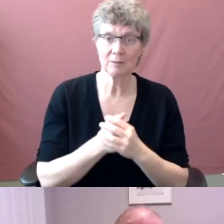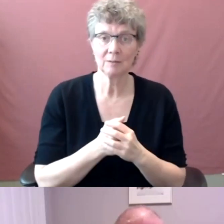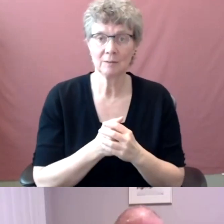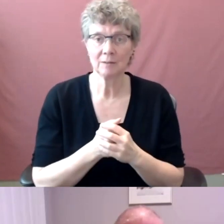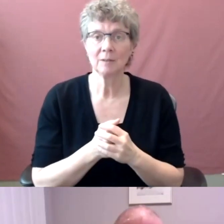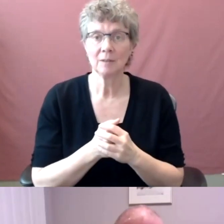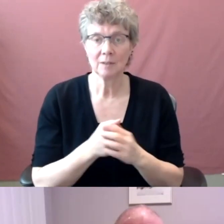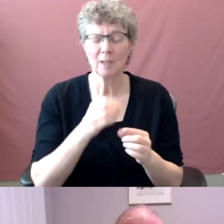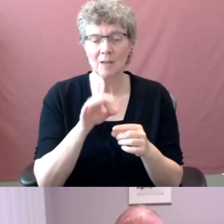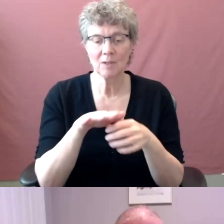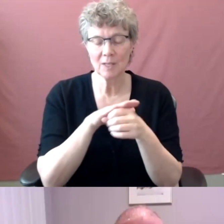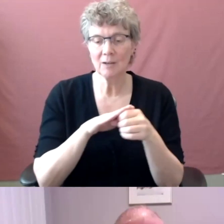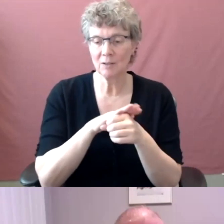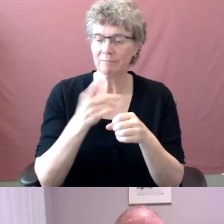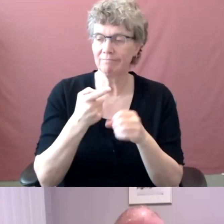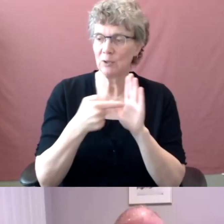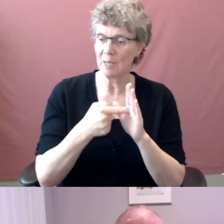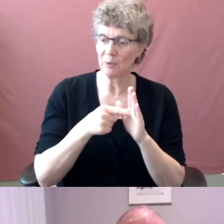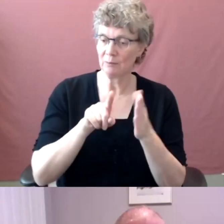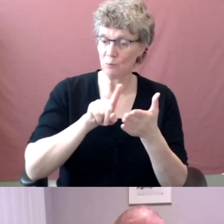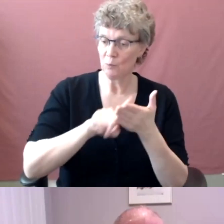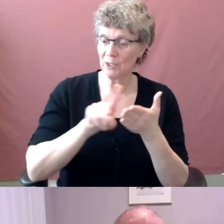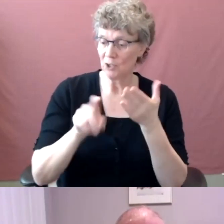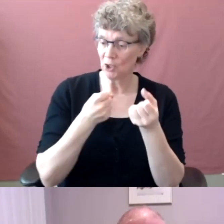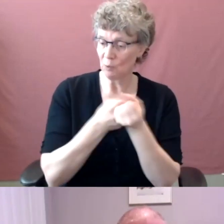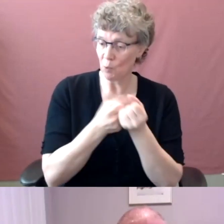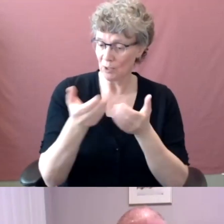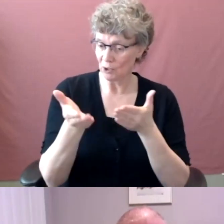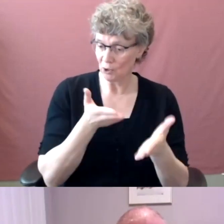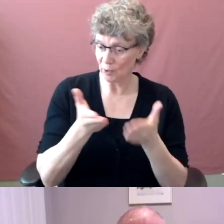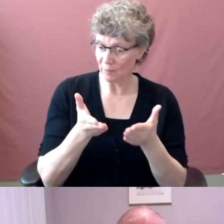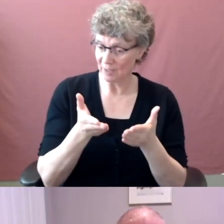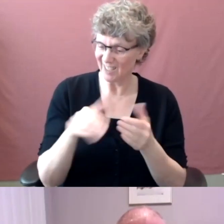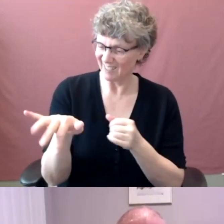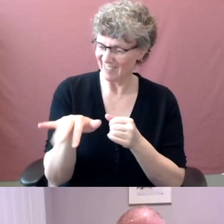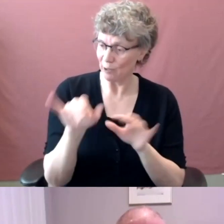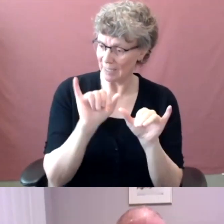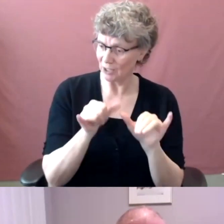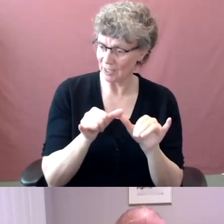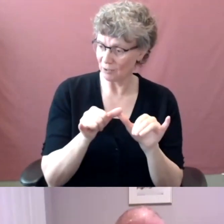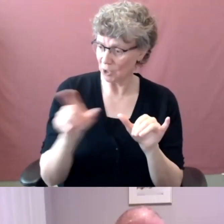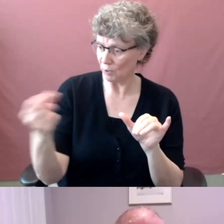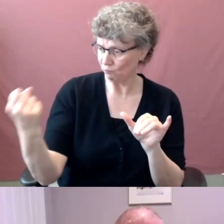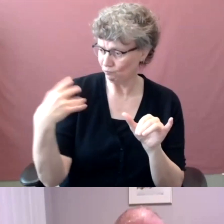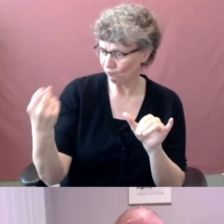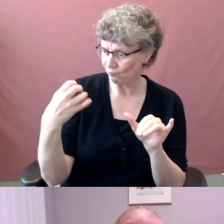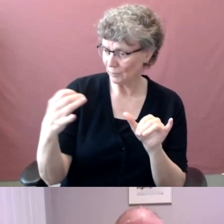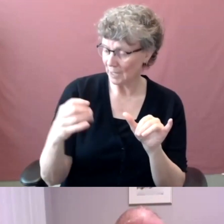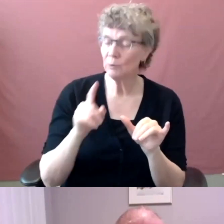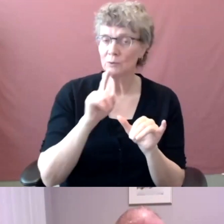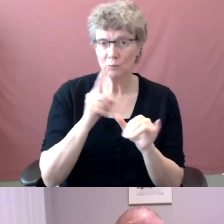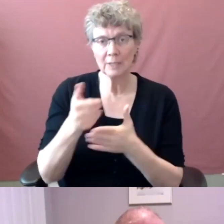support service and engineering, for example, that you'd be happy to volunteer, that would certainly help in building out the detail of that presentation.